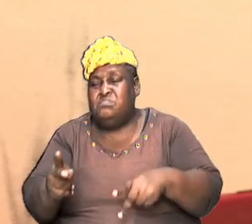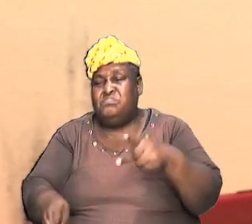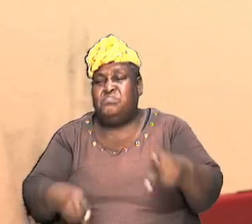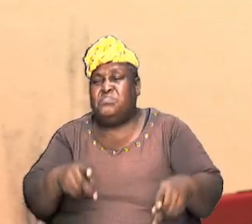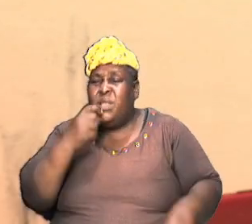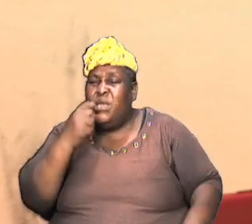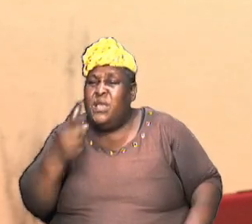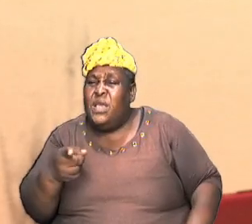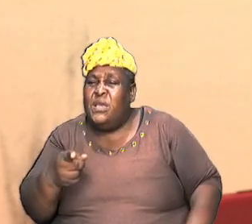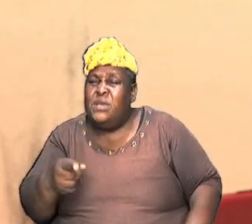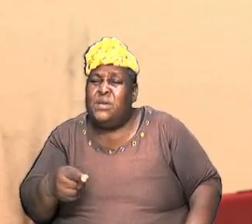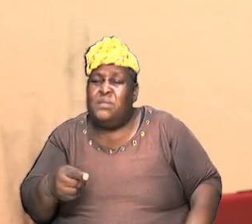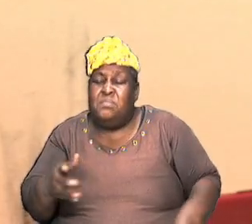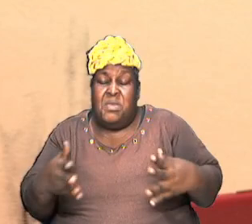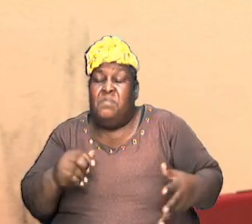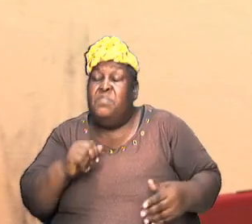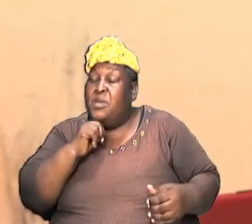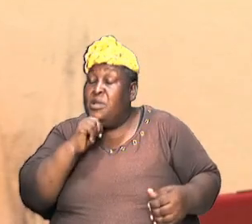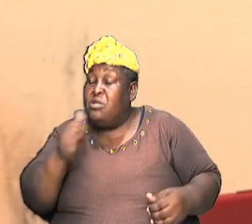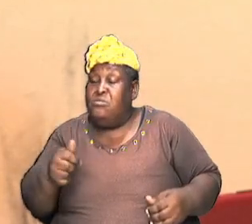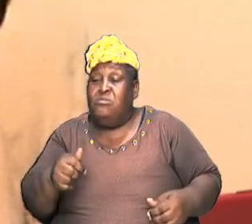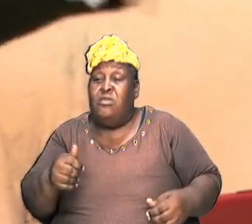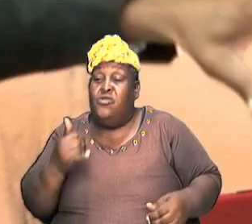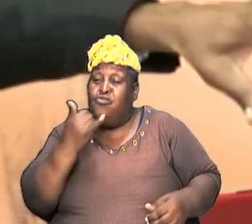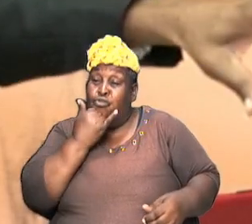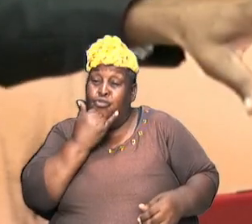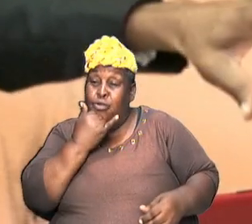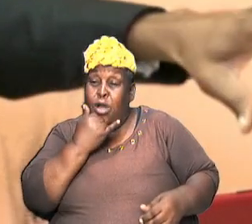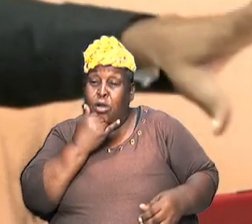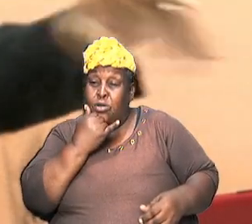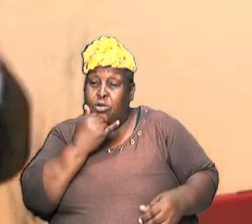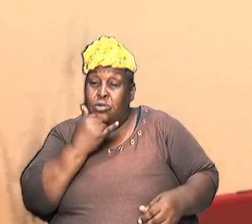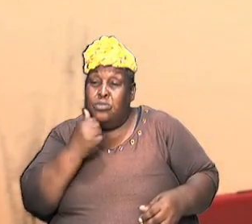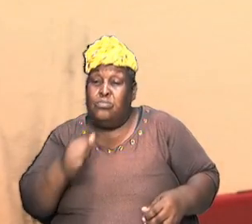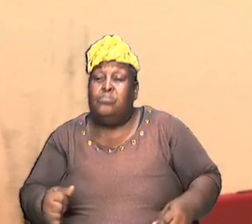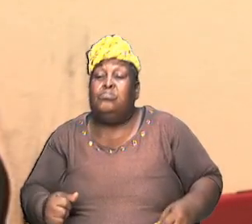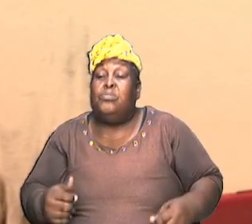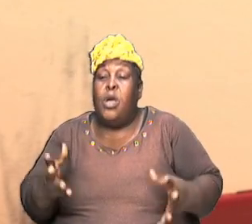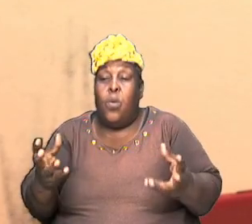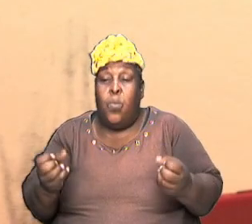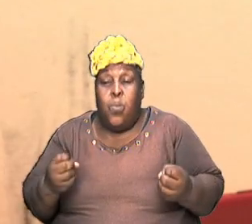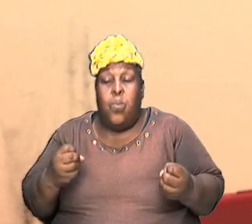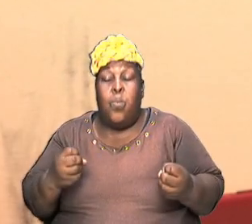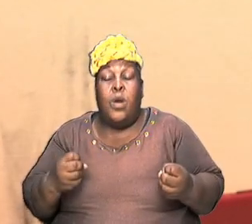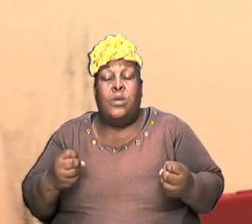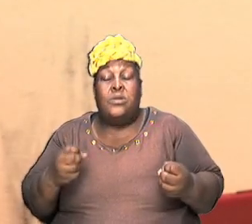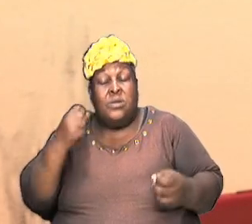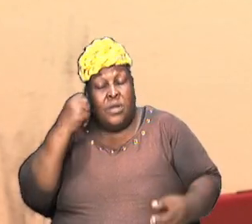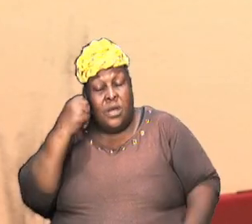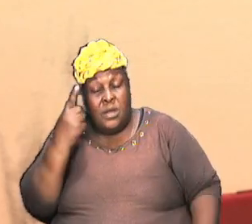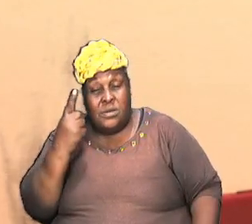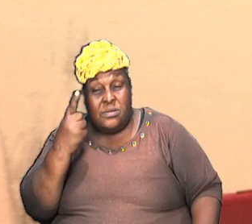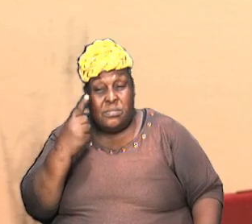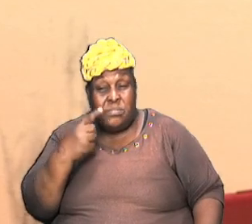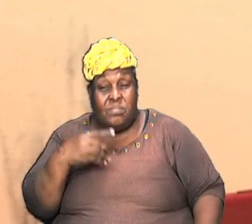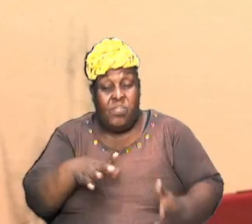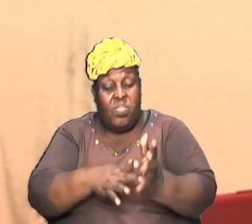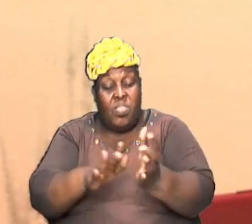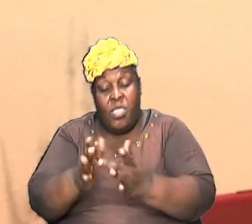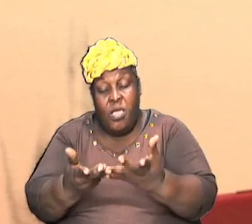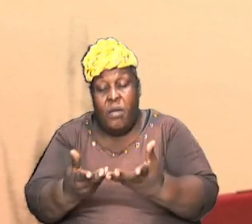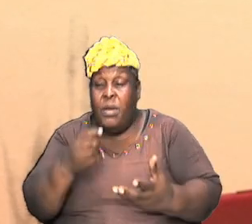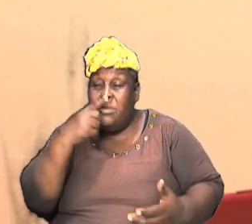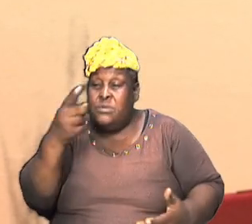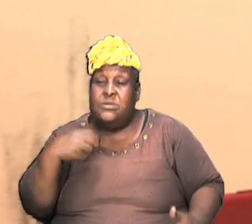might not be incorrect so we don't just write it off but I want us to understand so the Bible tells